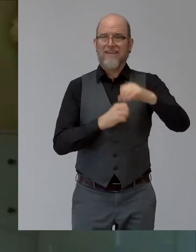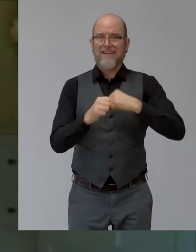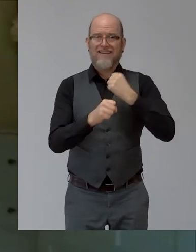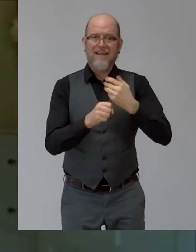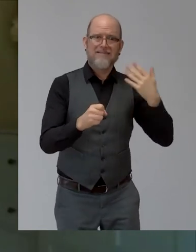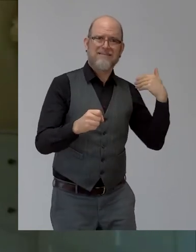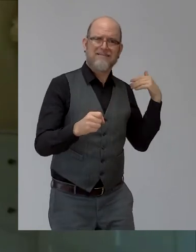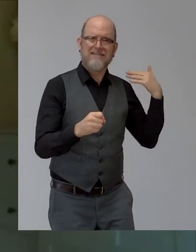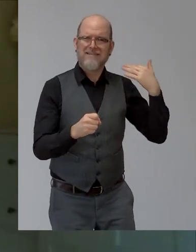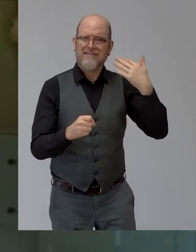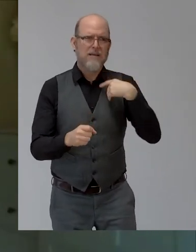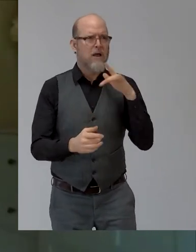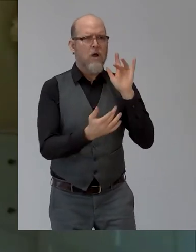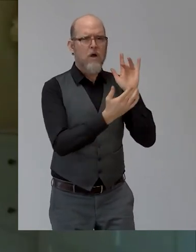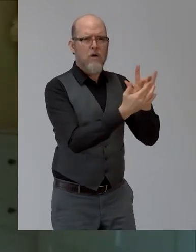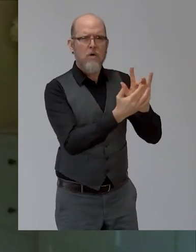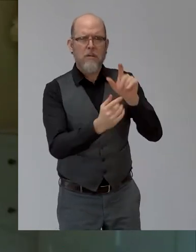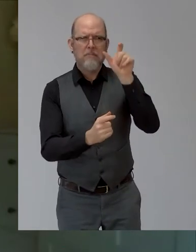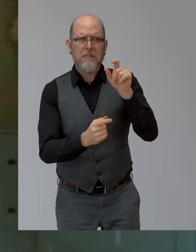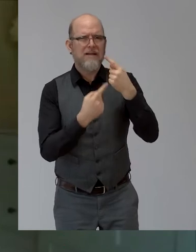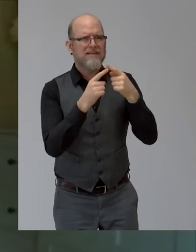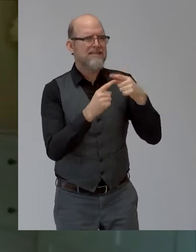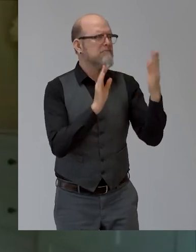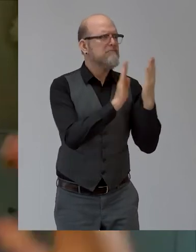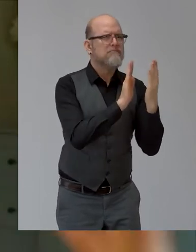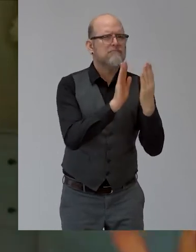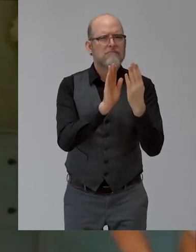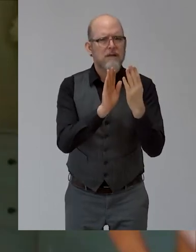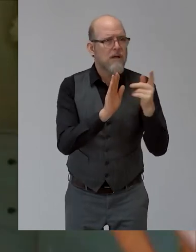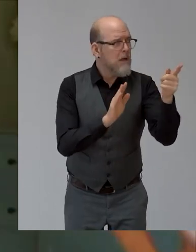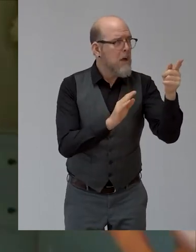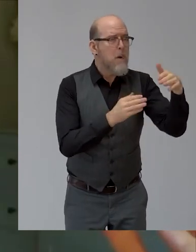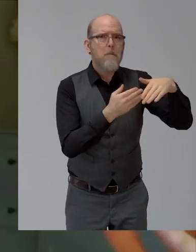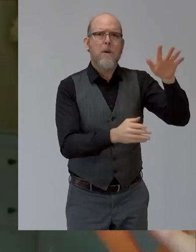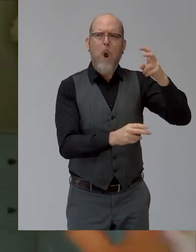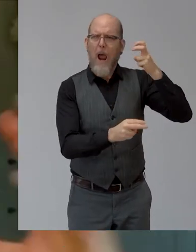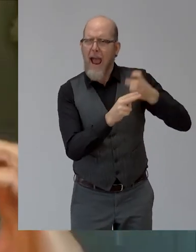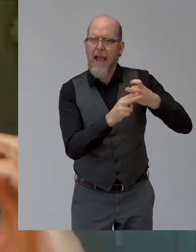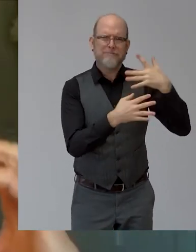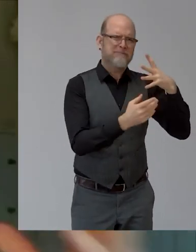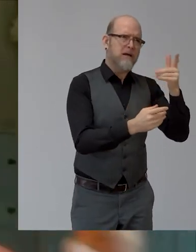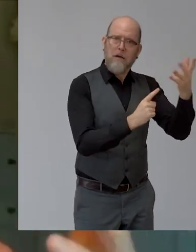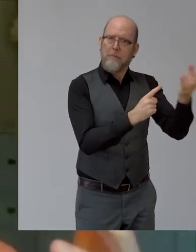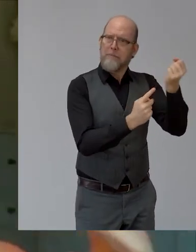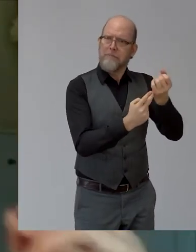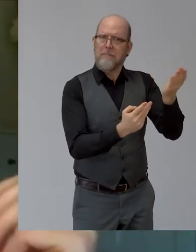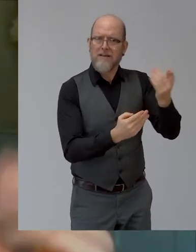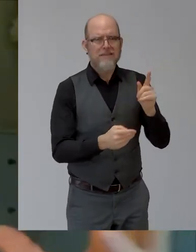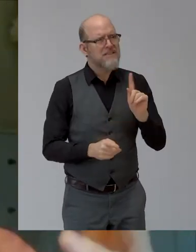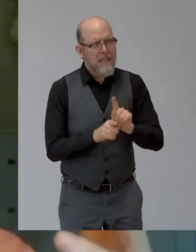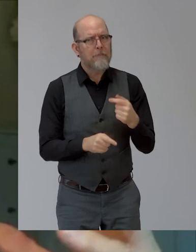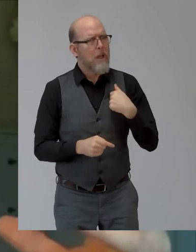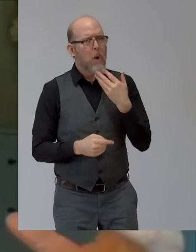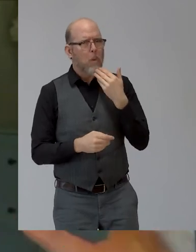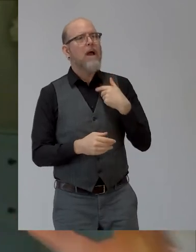so much more to offer. I agree. And I think therefore, on the one hand, you're talking about this shortage of talent, this